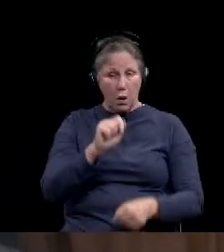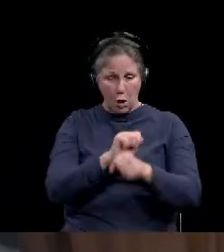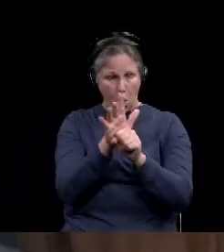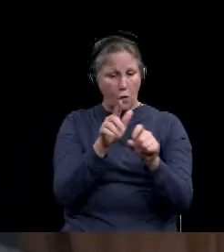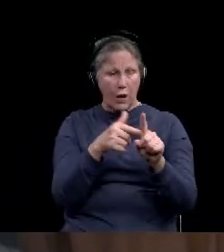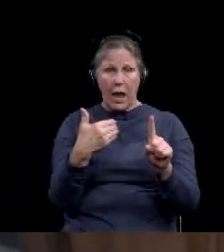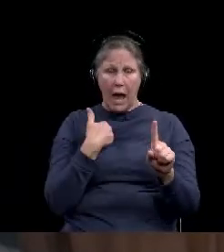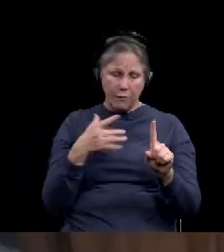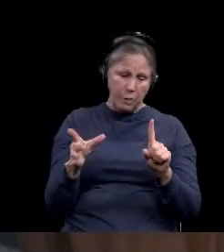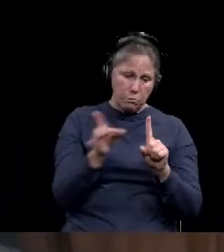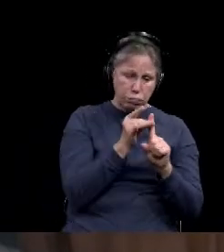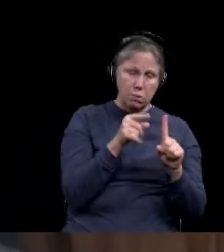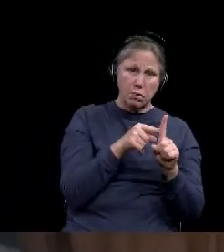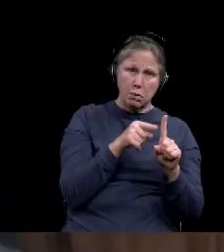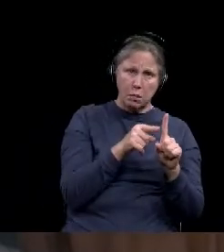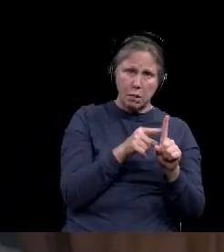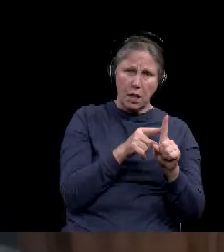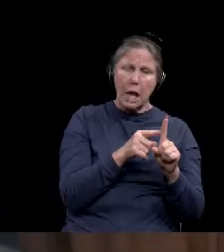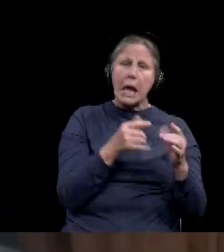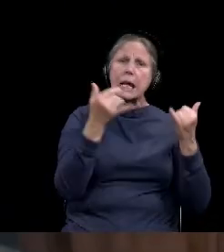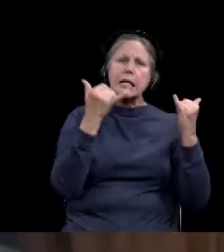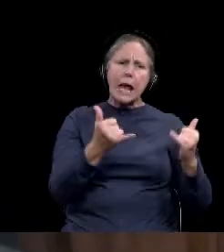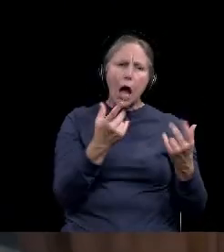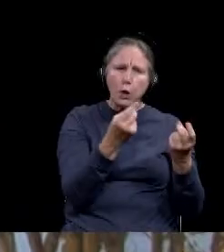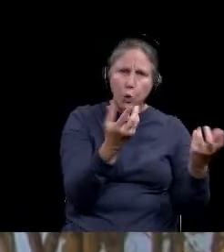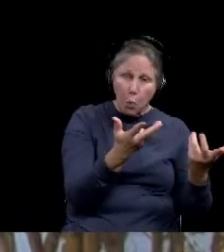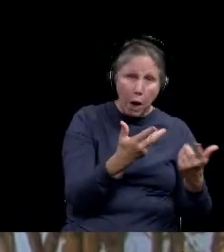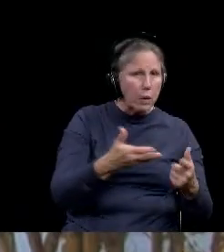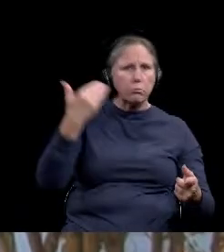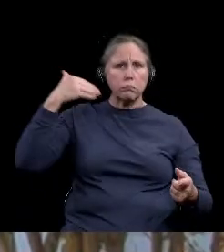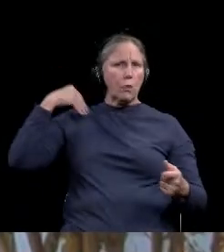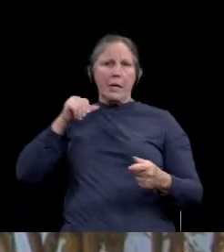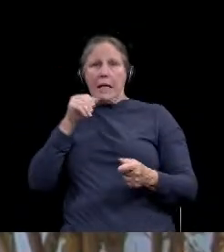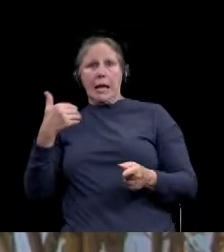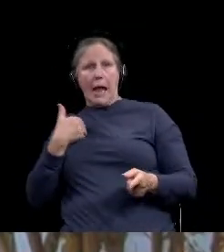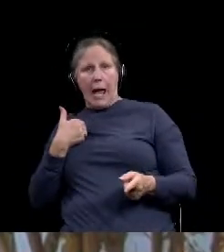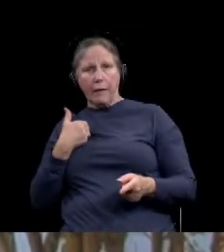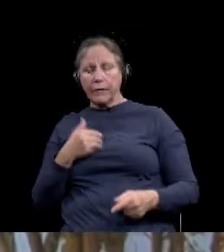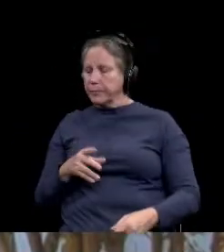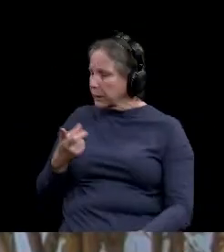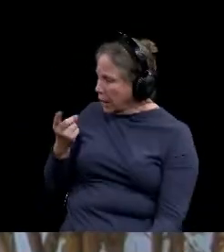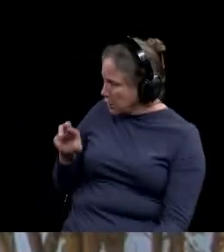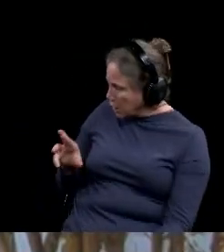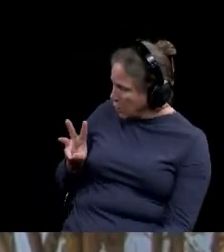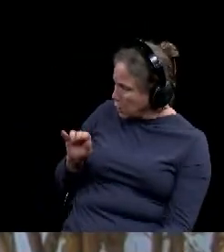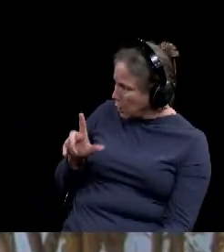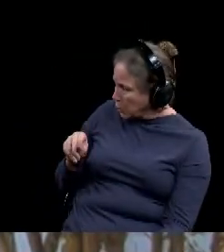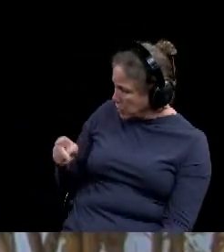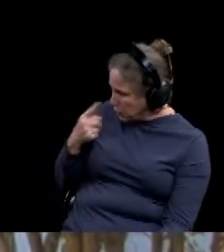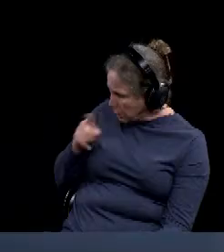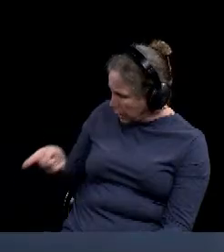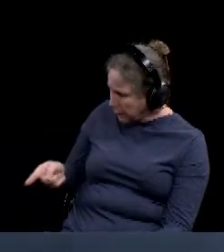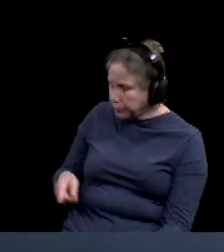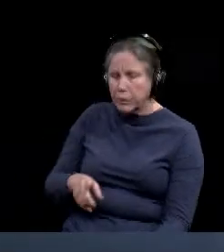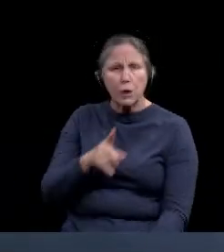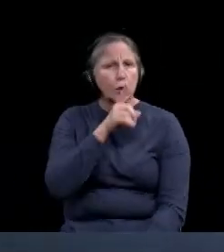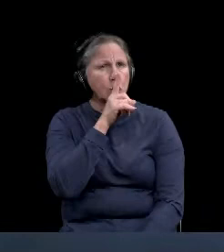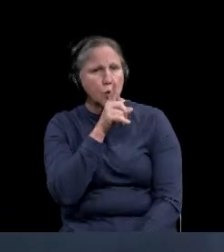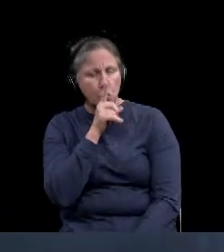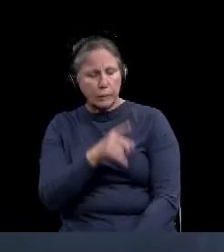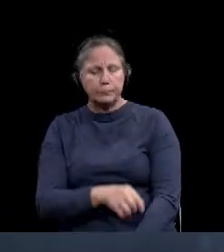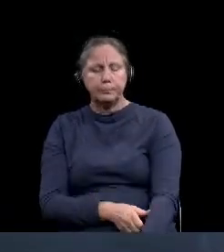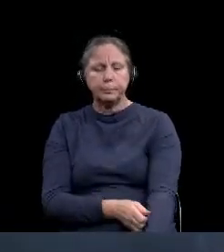that doctors didn't have at the start of the pandemic? Dr. Wilson, can you take that question, please? Yeah, sure, Mayor.